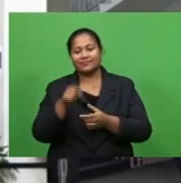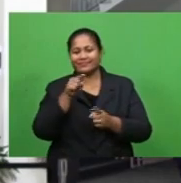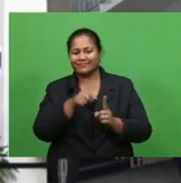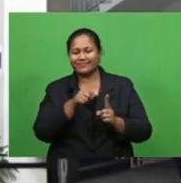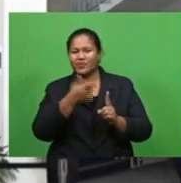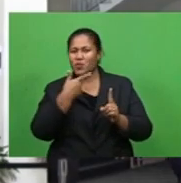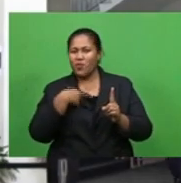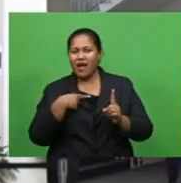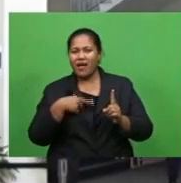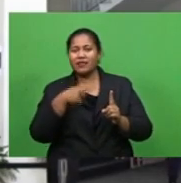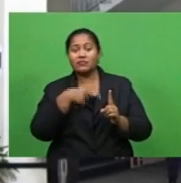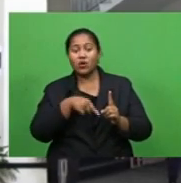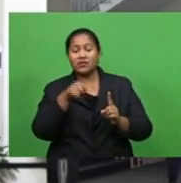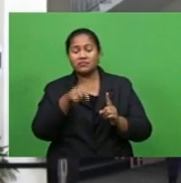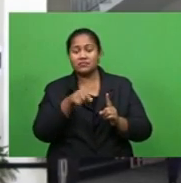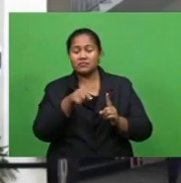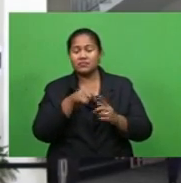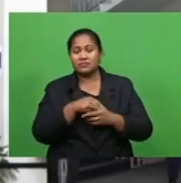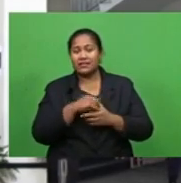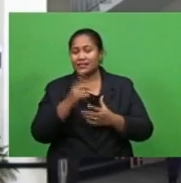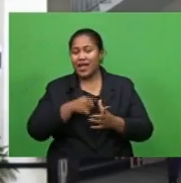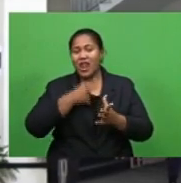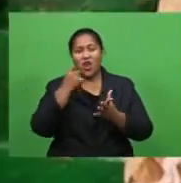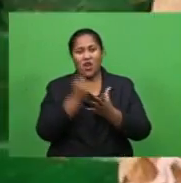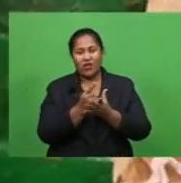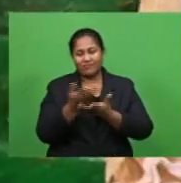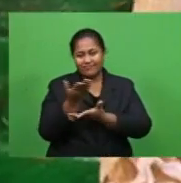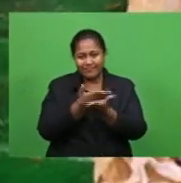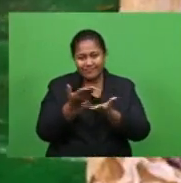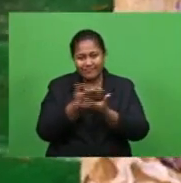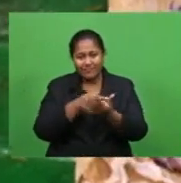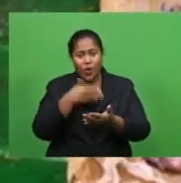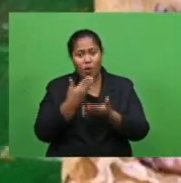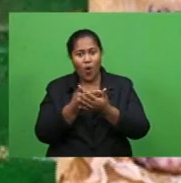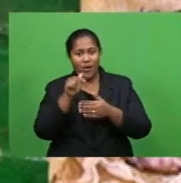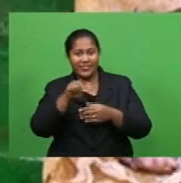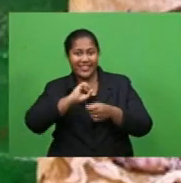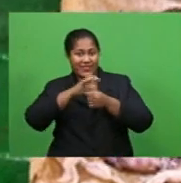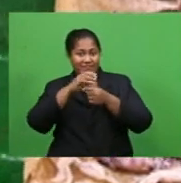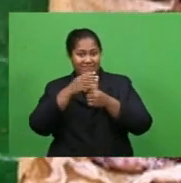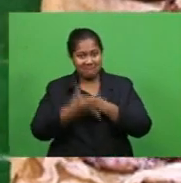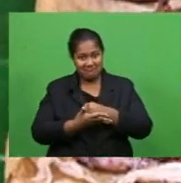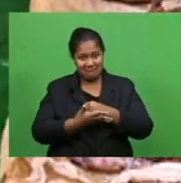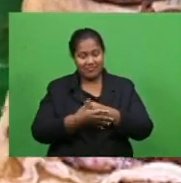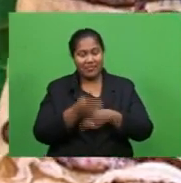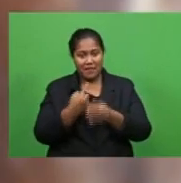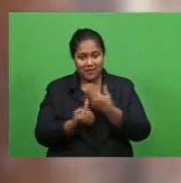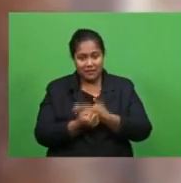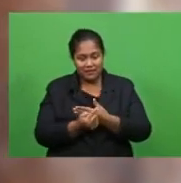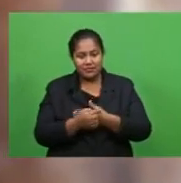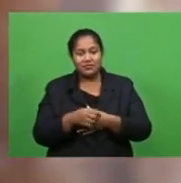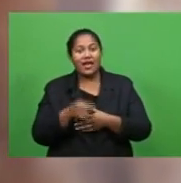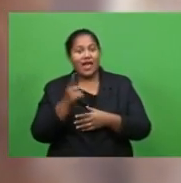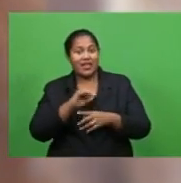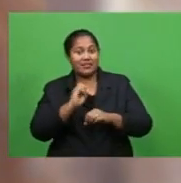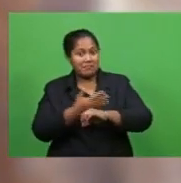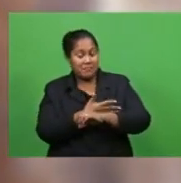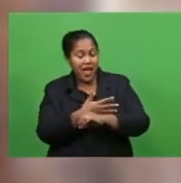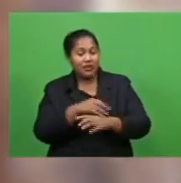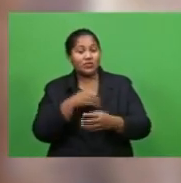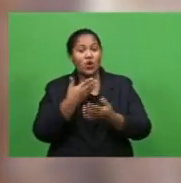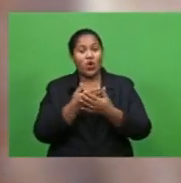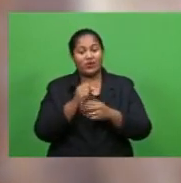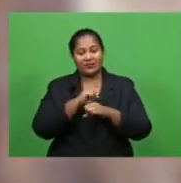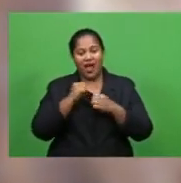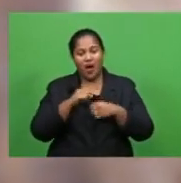there has been a lot of discussions on the effect of COVID-19 and the impact on our